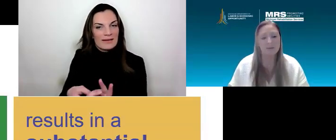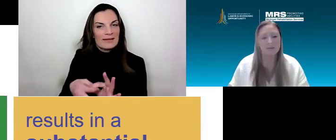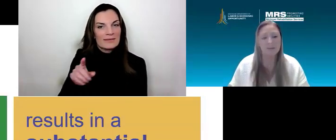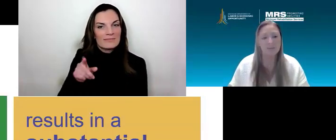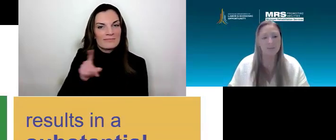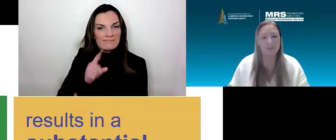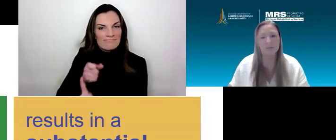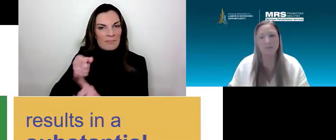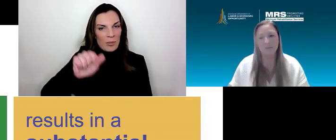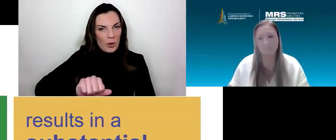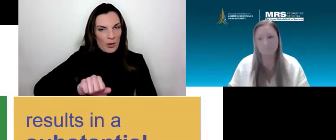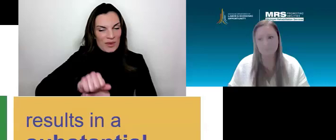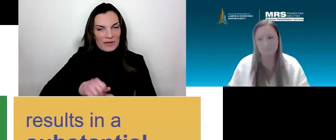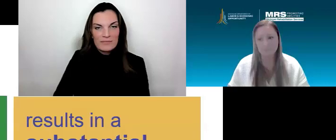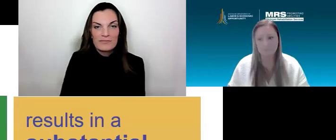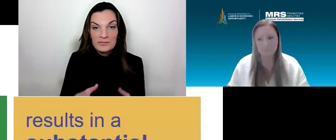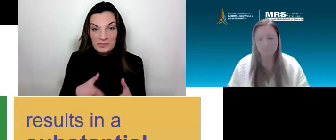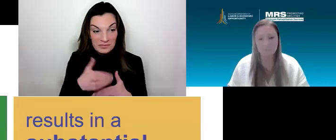next slide, please.